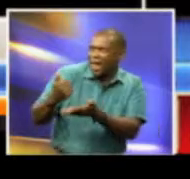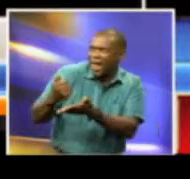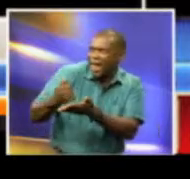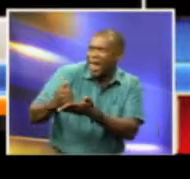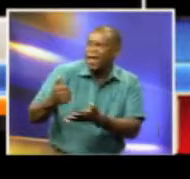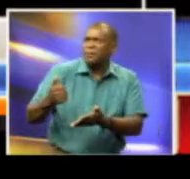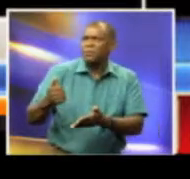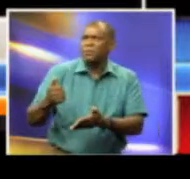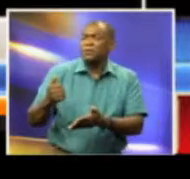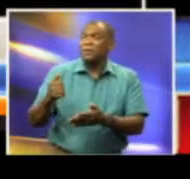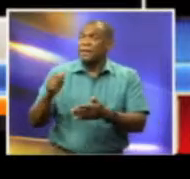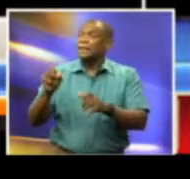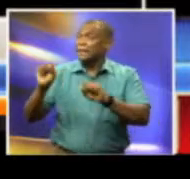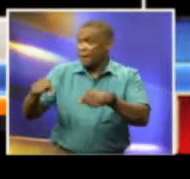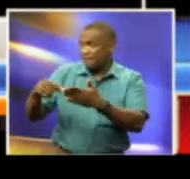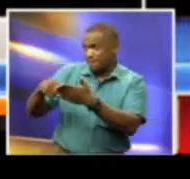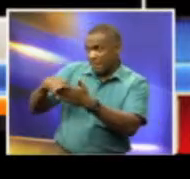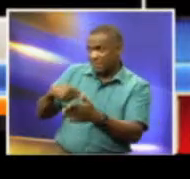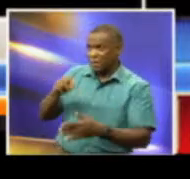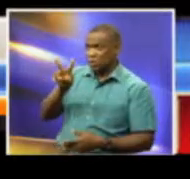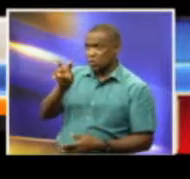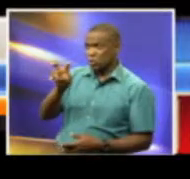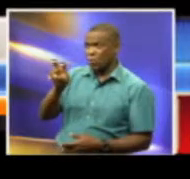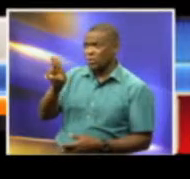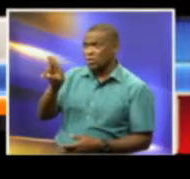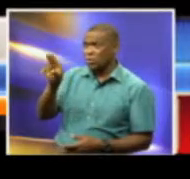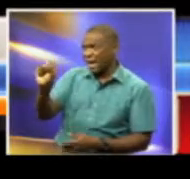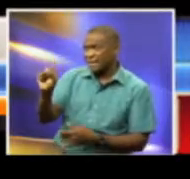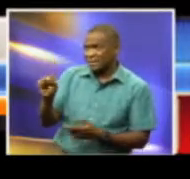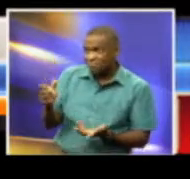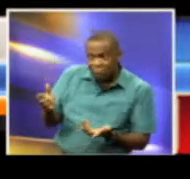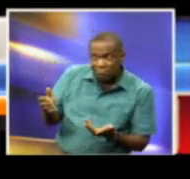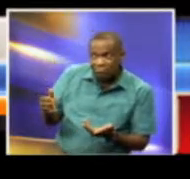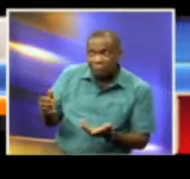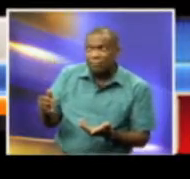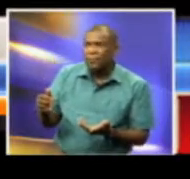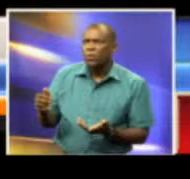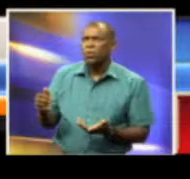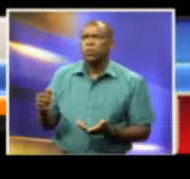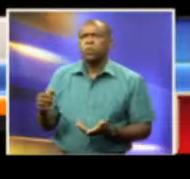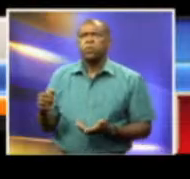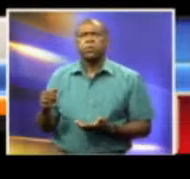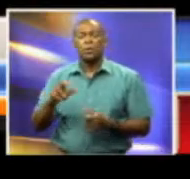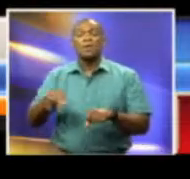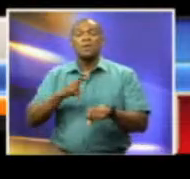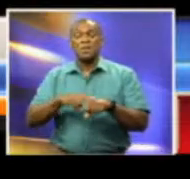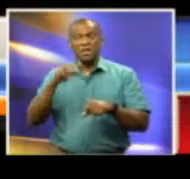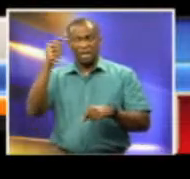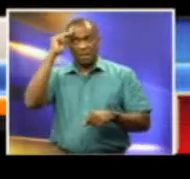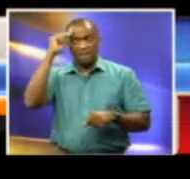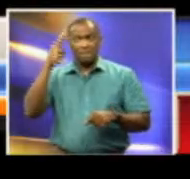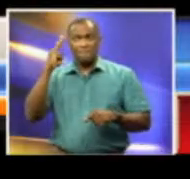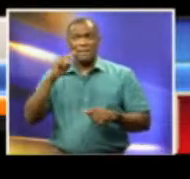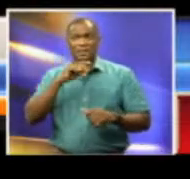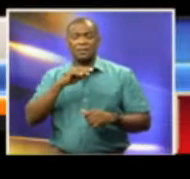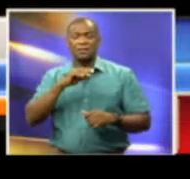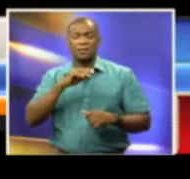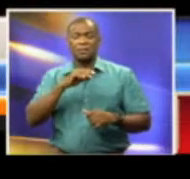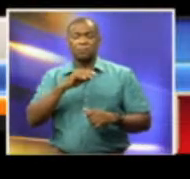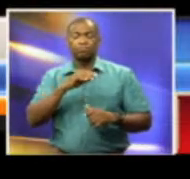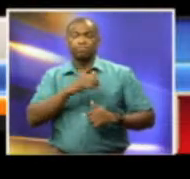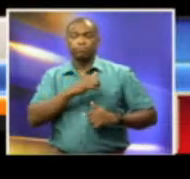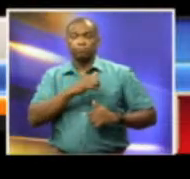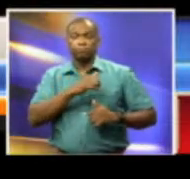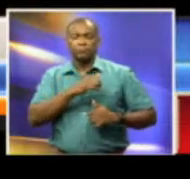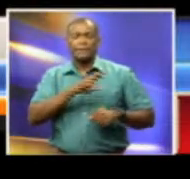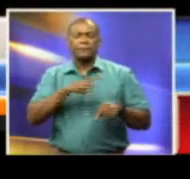cost of U.S. $250 and up. National Security Minister Stuart Young confirmed that the National Security Forces are aware of these